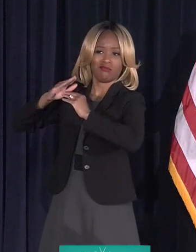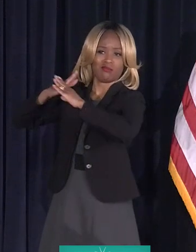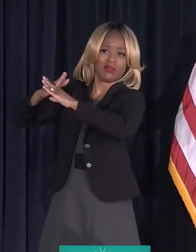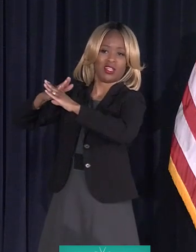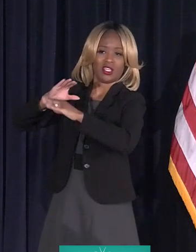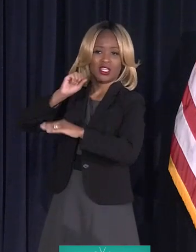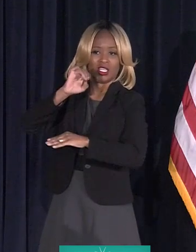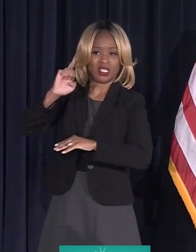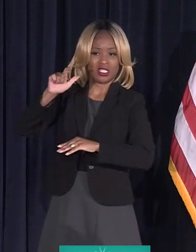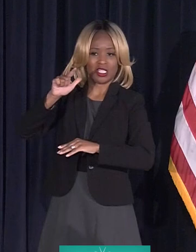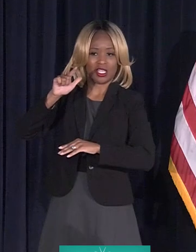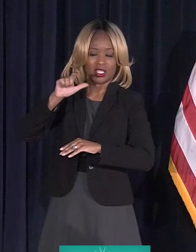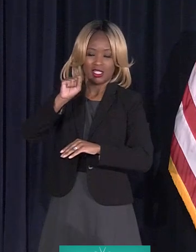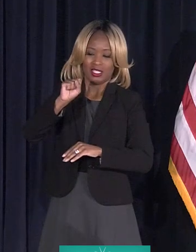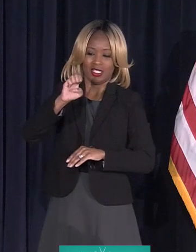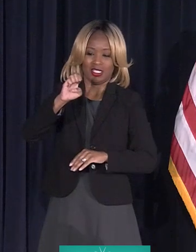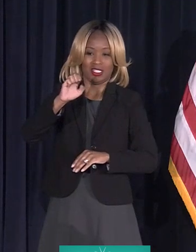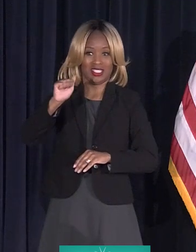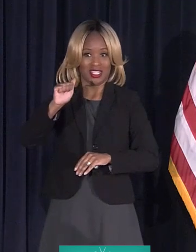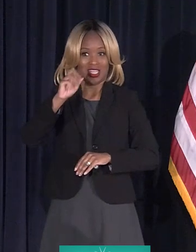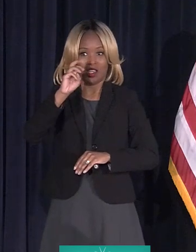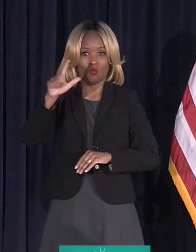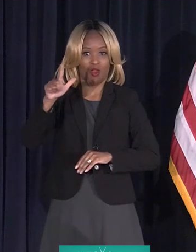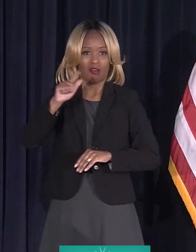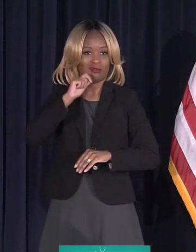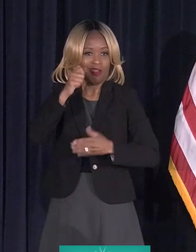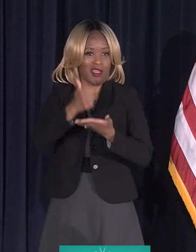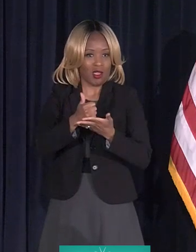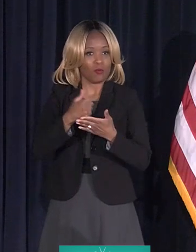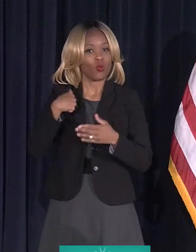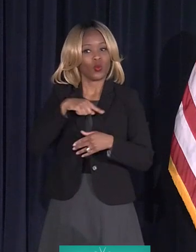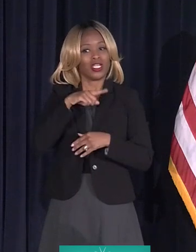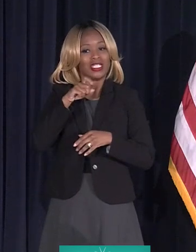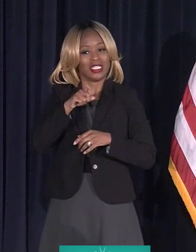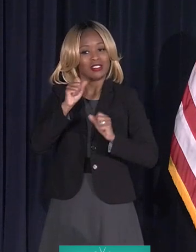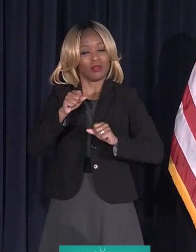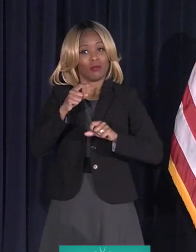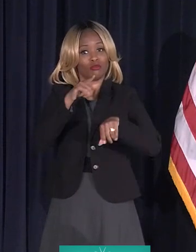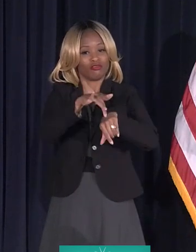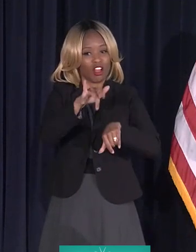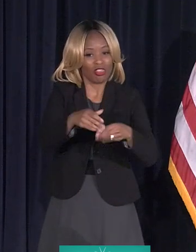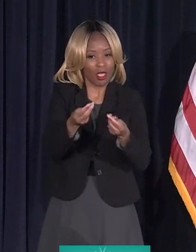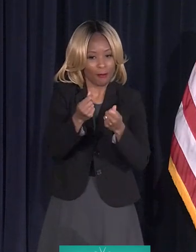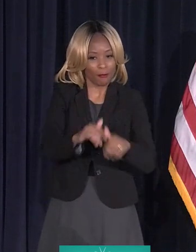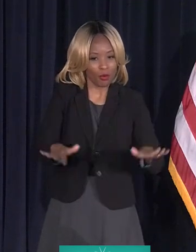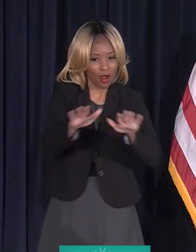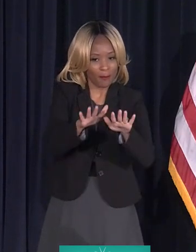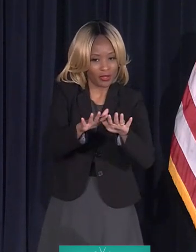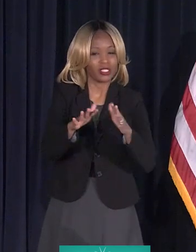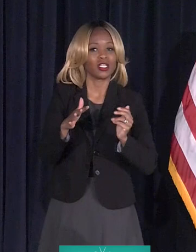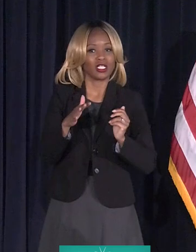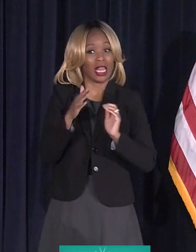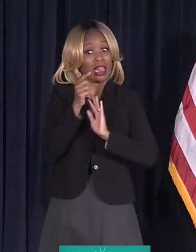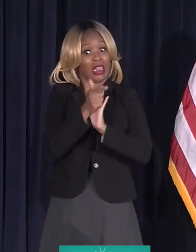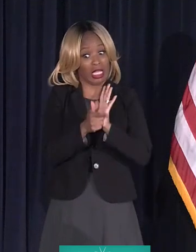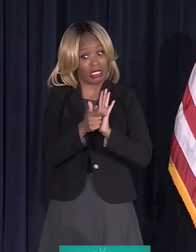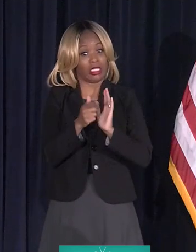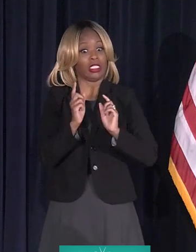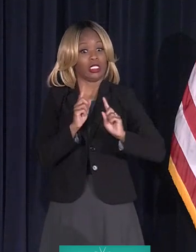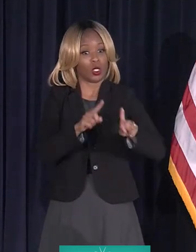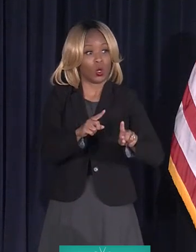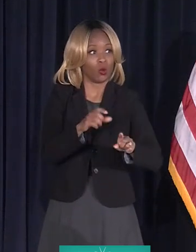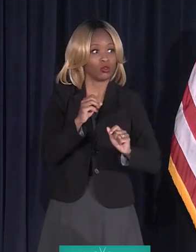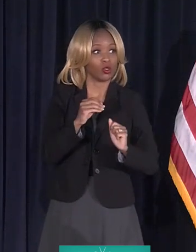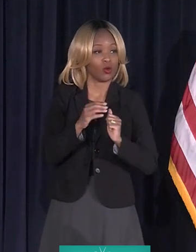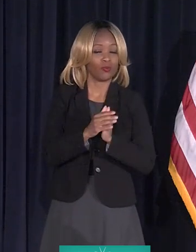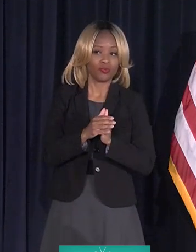have the ability to go on to the property. And deal with the recalcitrant owners. But let's see if we can't get out and slow the